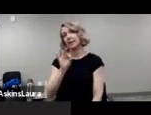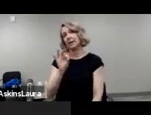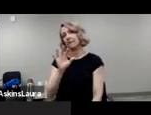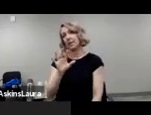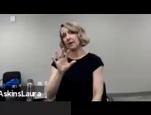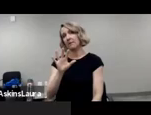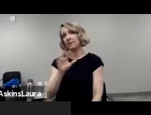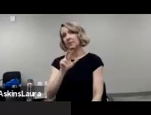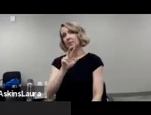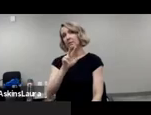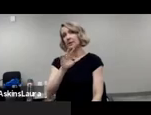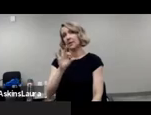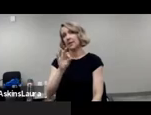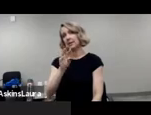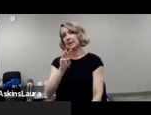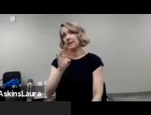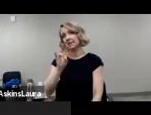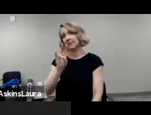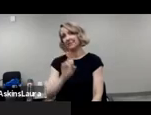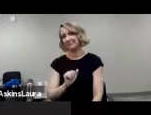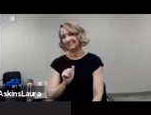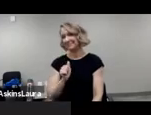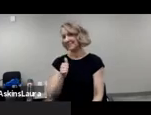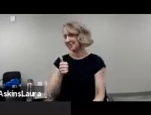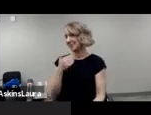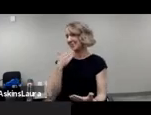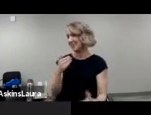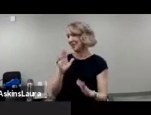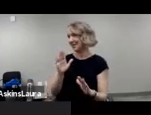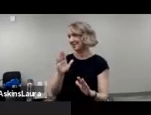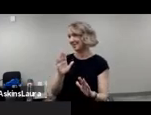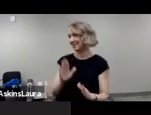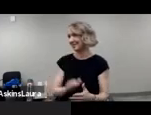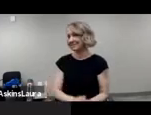-3967. Great. Thank you.